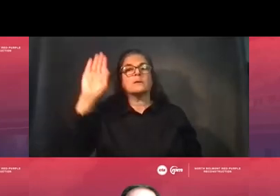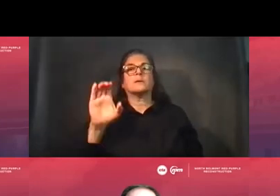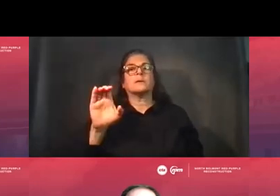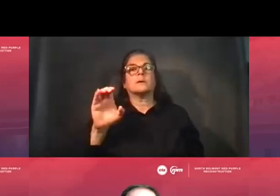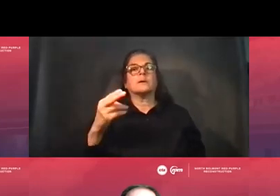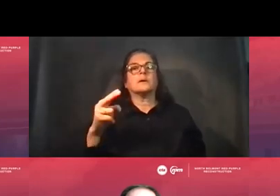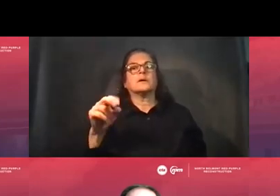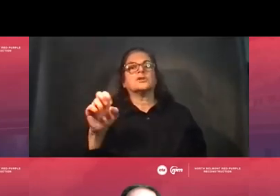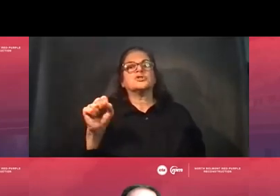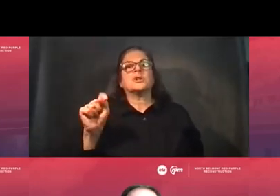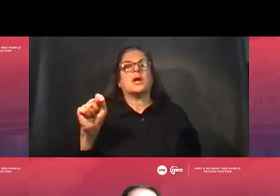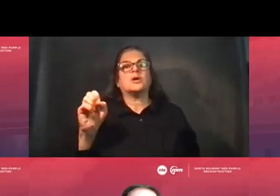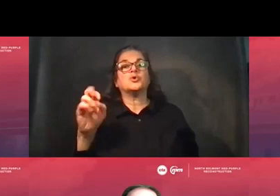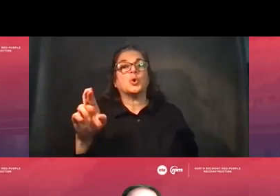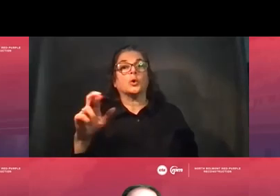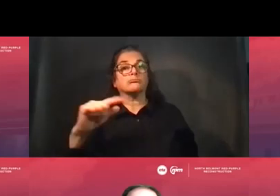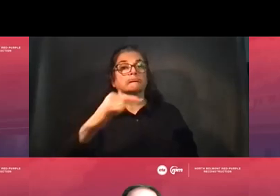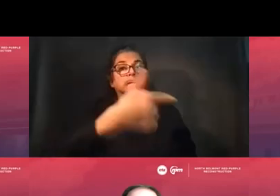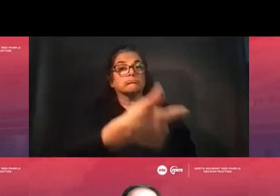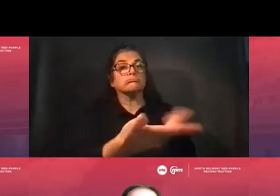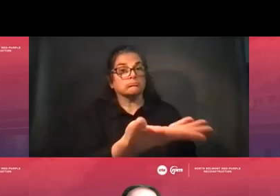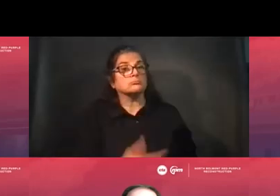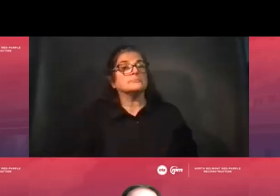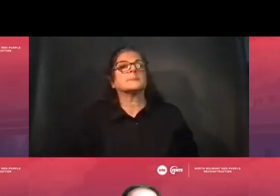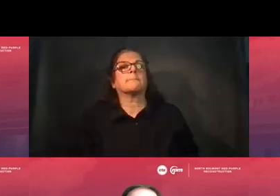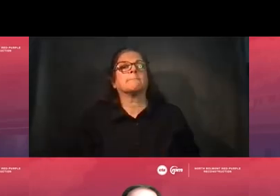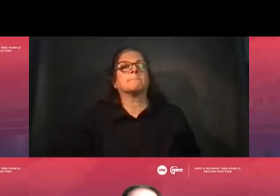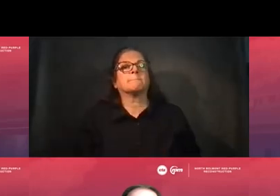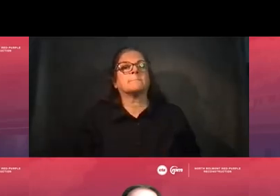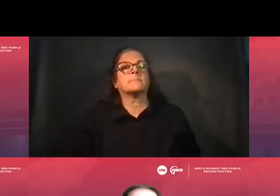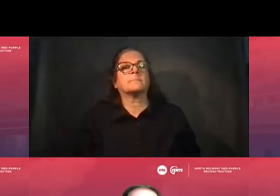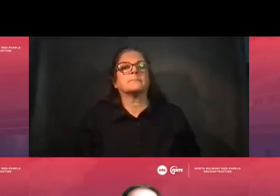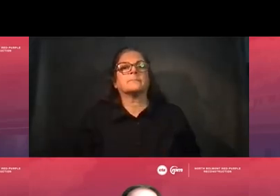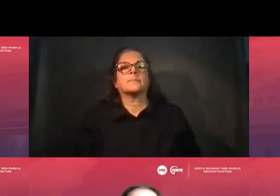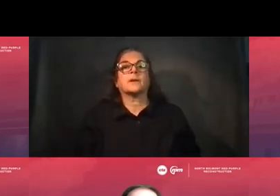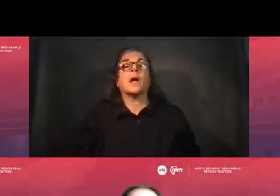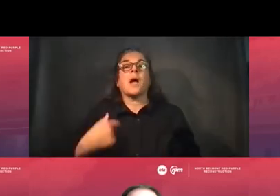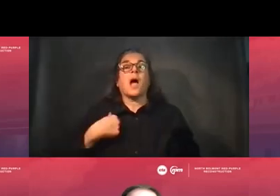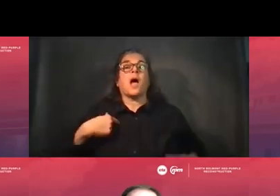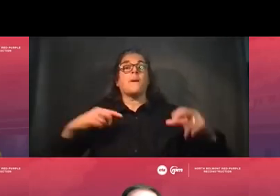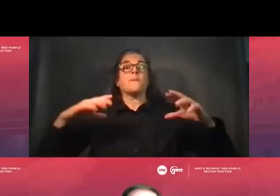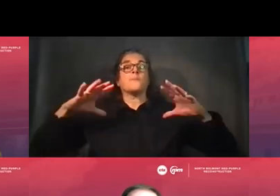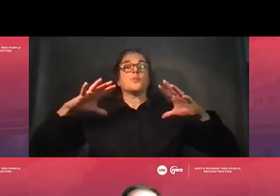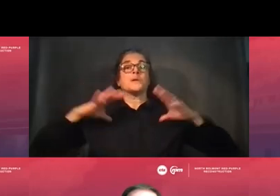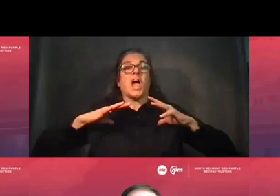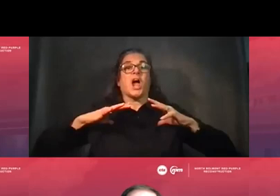Chester, could you unmute and go ahead and ask your question? Yeah. I'm a long-retired civilian.